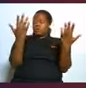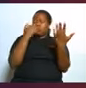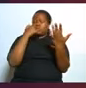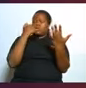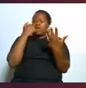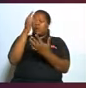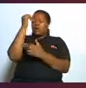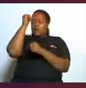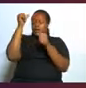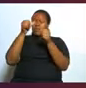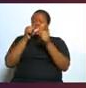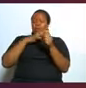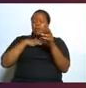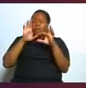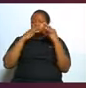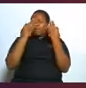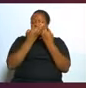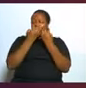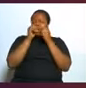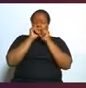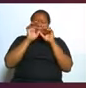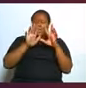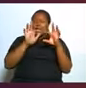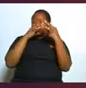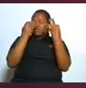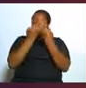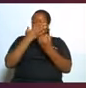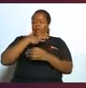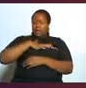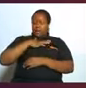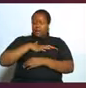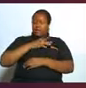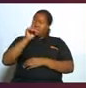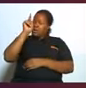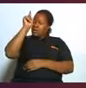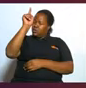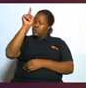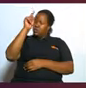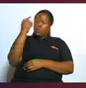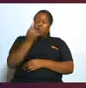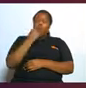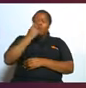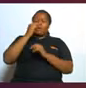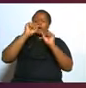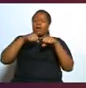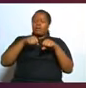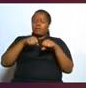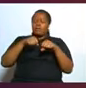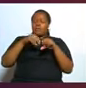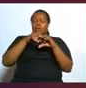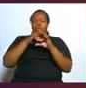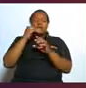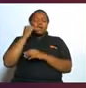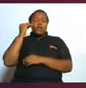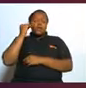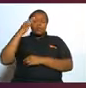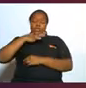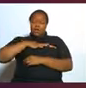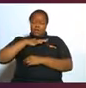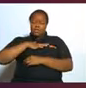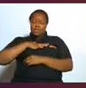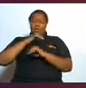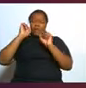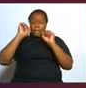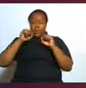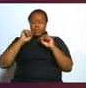bless my family as only you can that in our homes we would sense